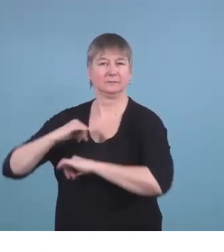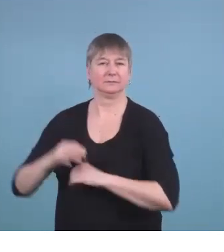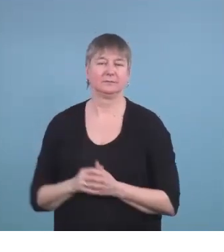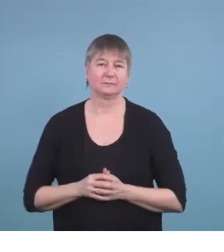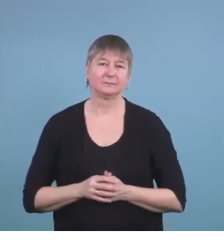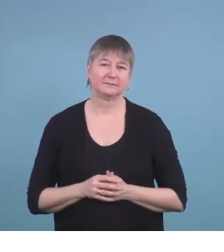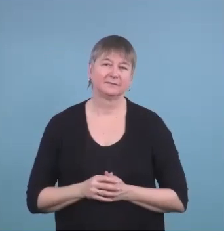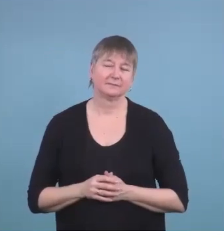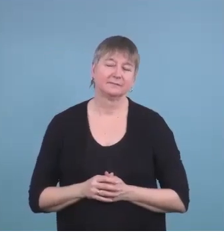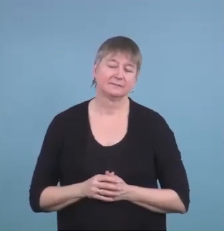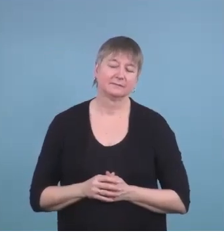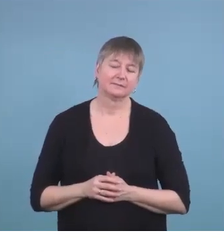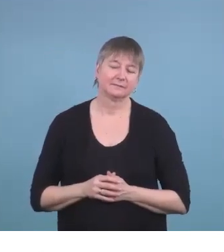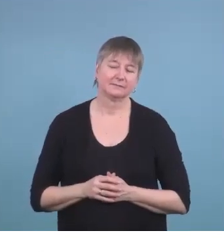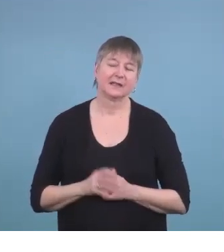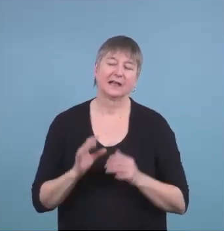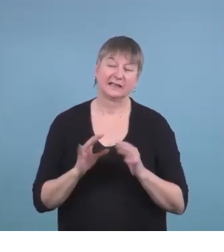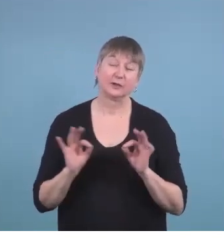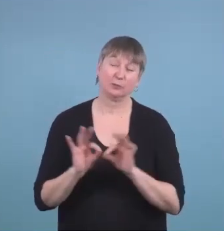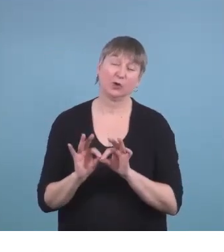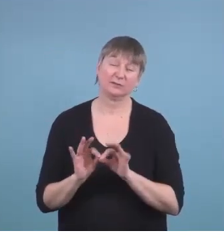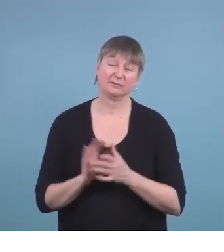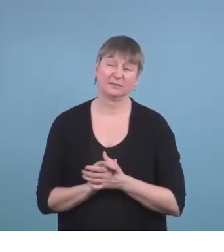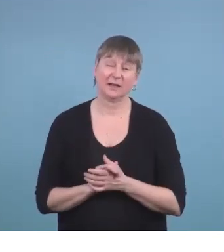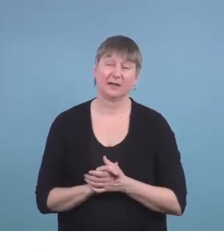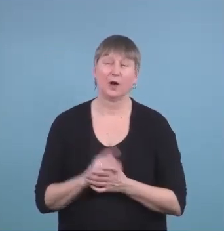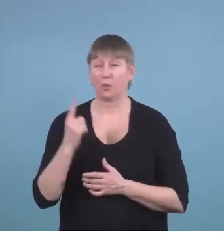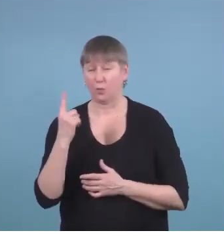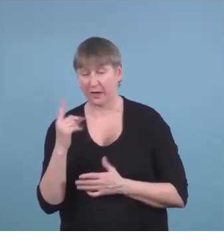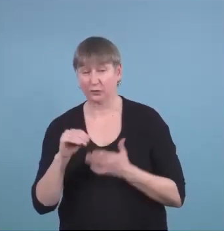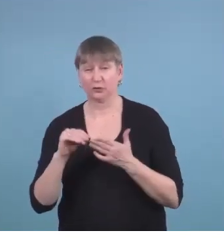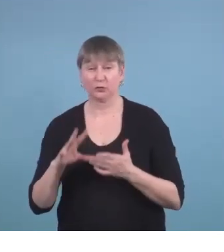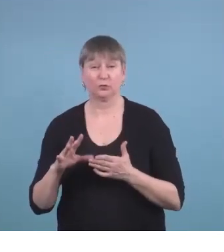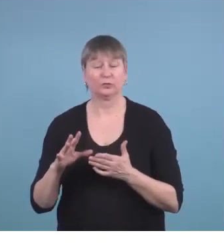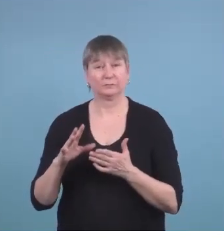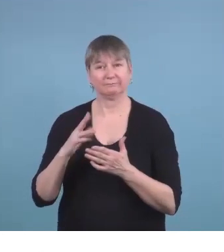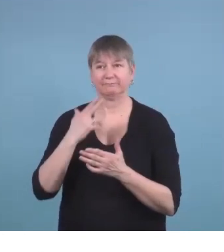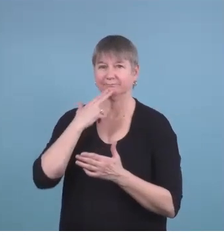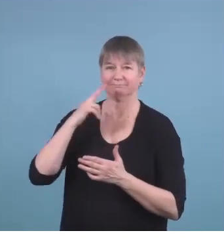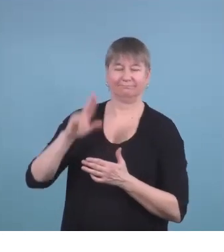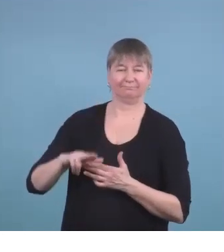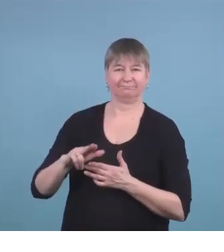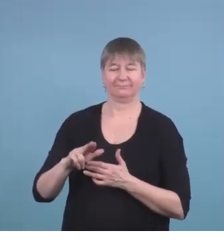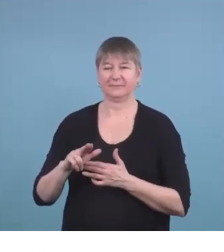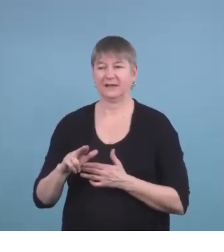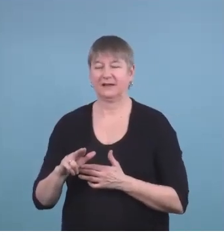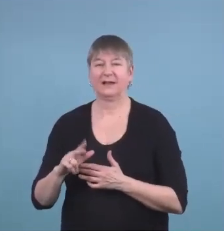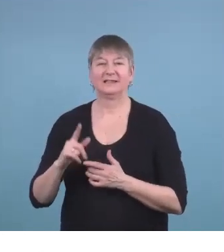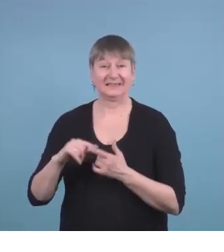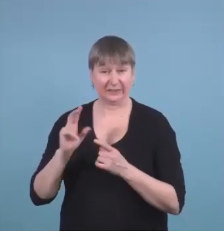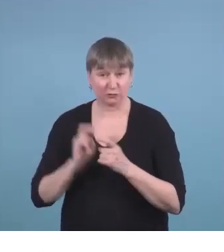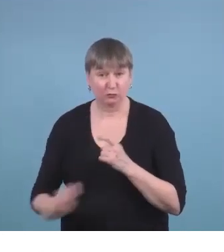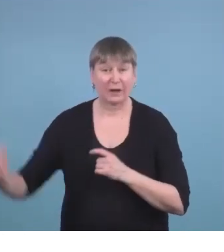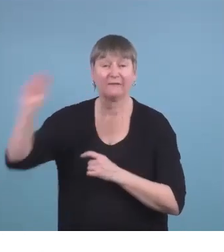is really important. So one of our students has been blessed to have traveled the world